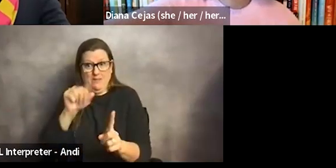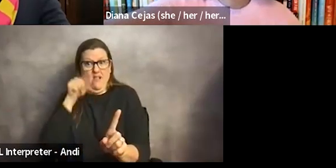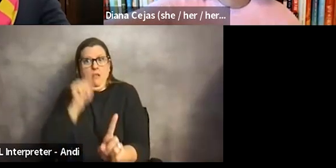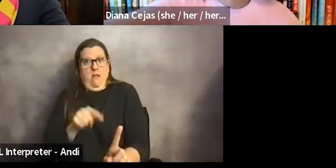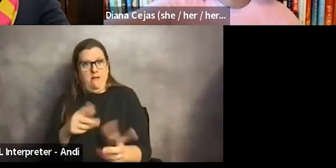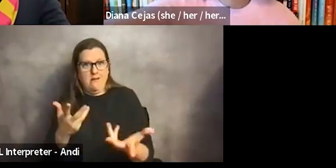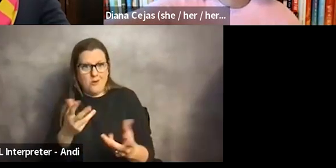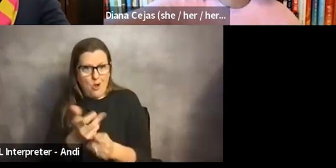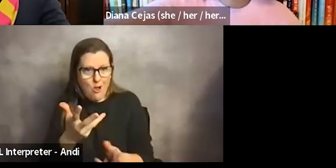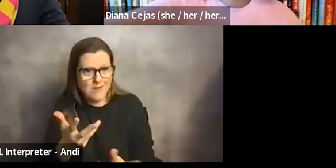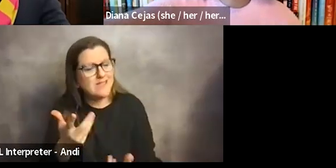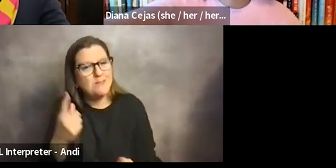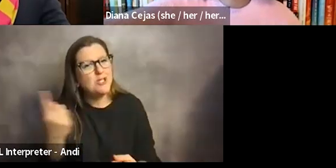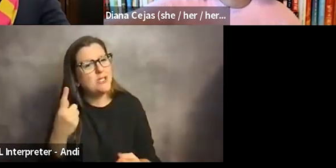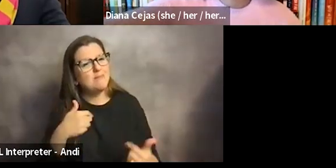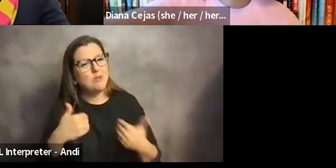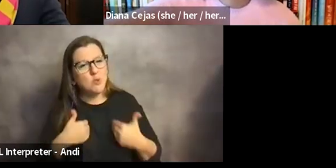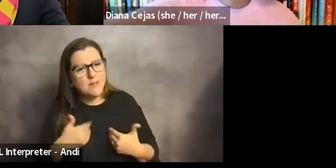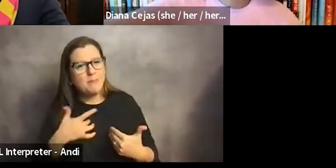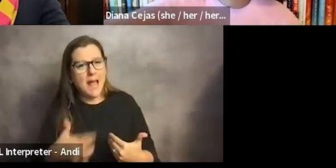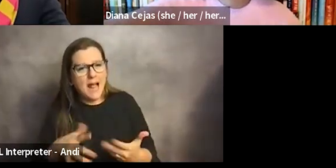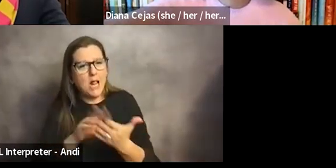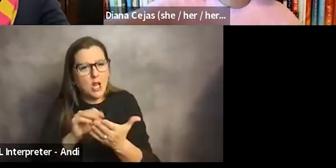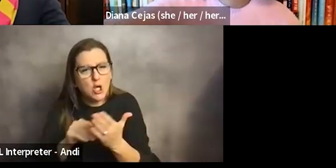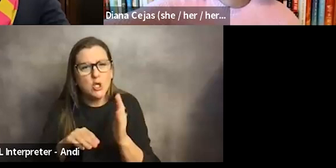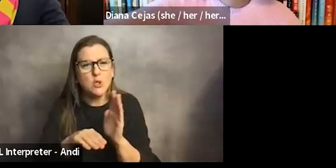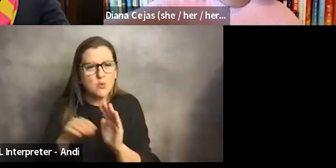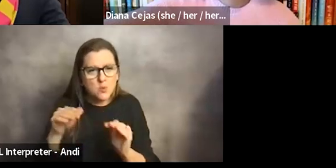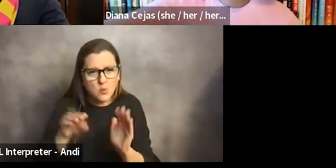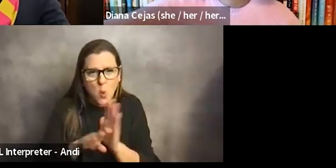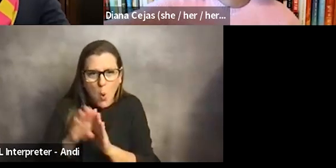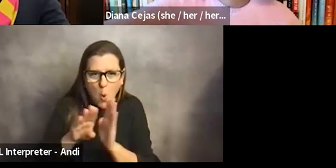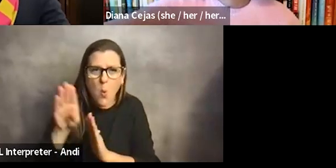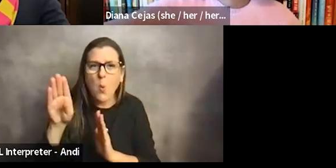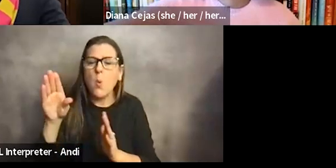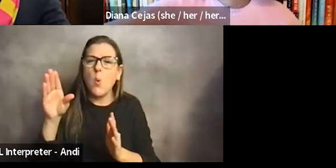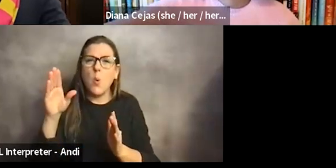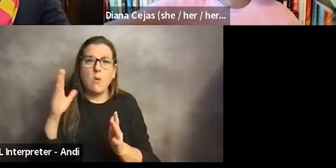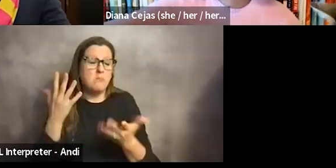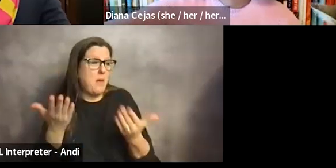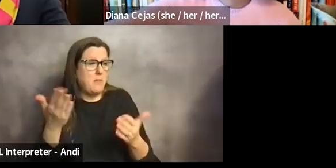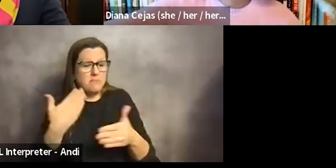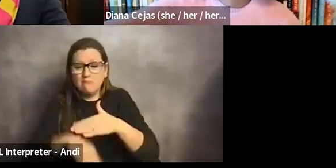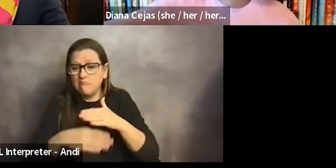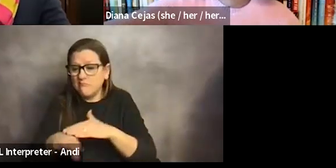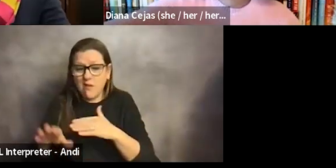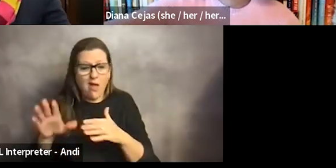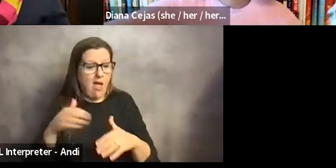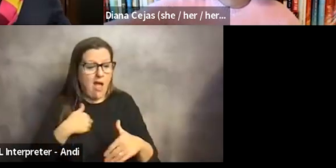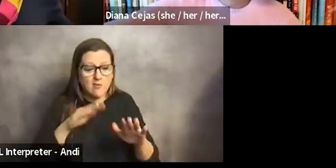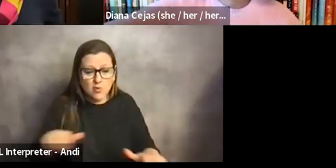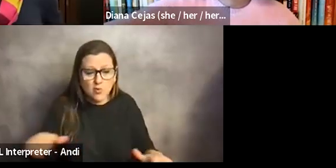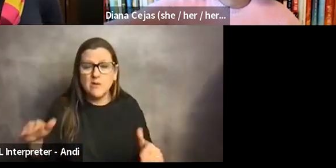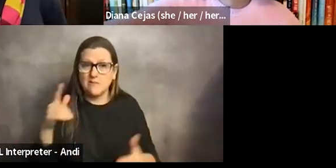human beings who are learning and growing and possibly having kids. I'm putting that out there because I have two children. Um,